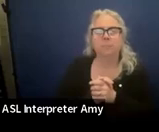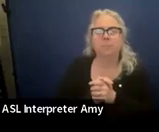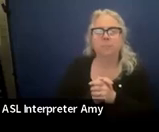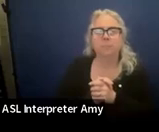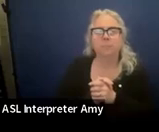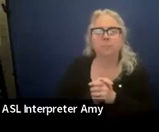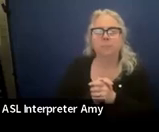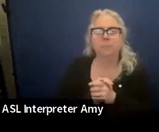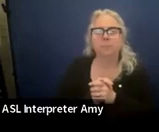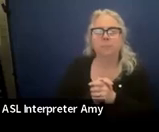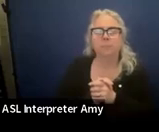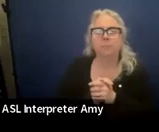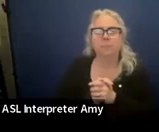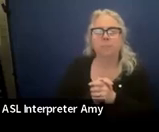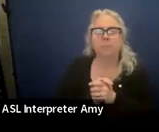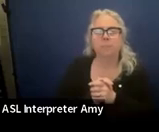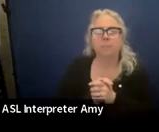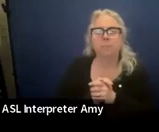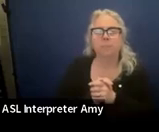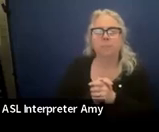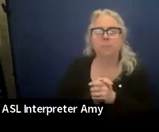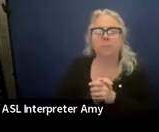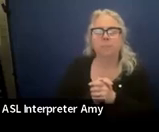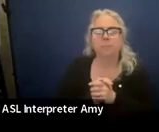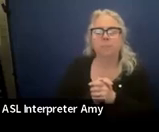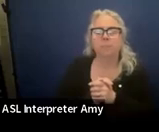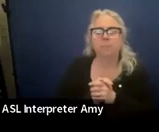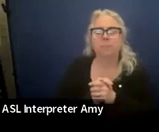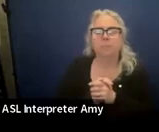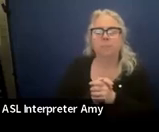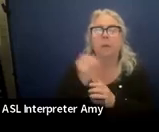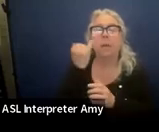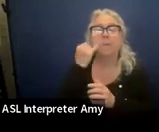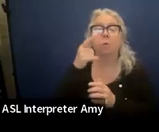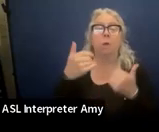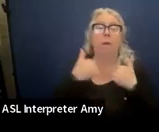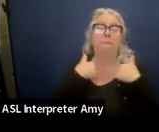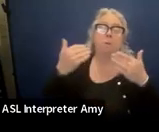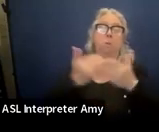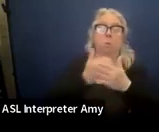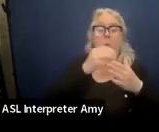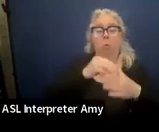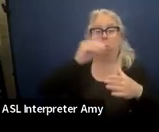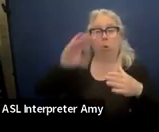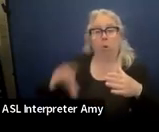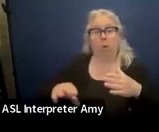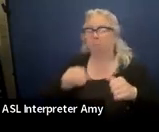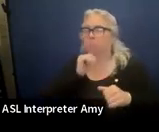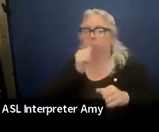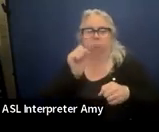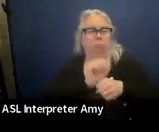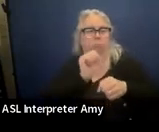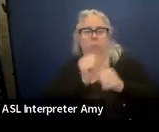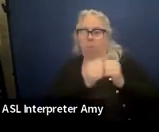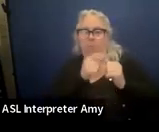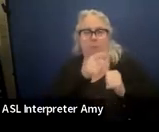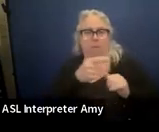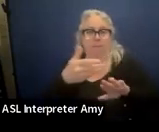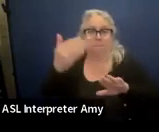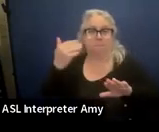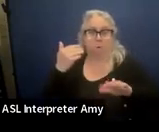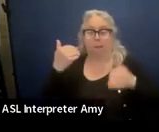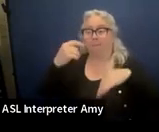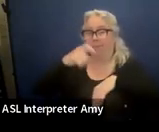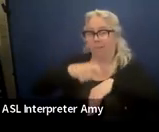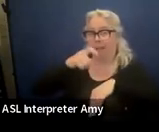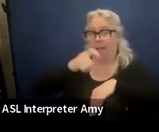If you have a new student and you haven't worked with them before and you have time to just do a